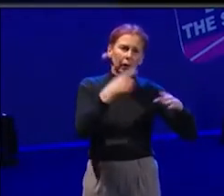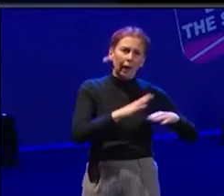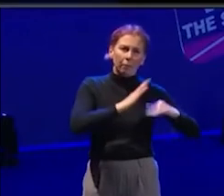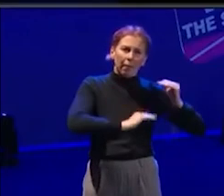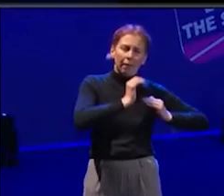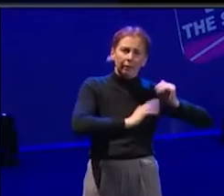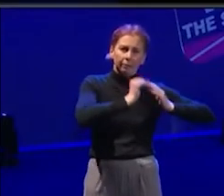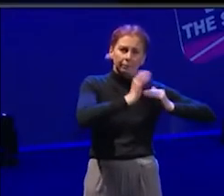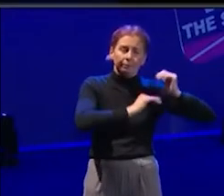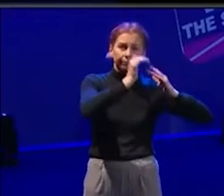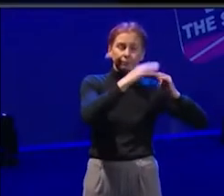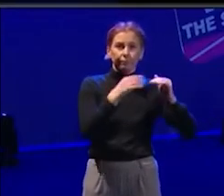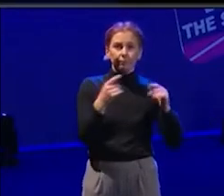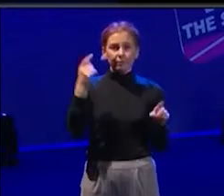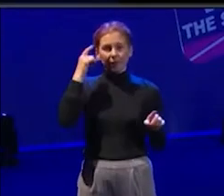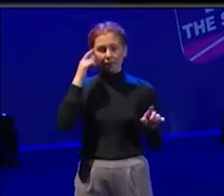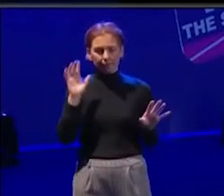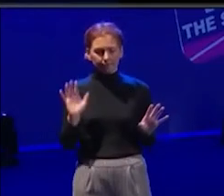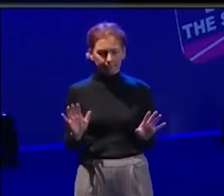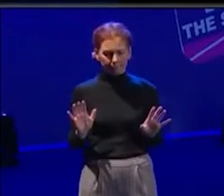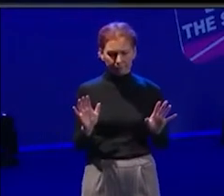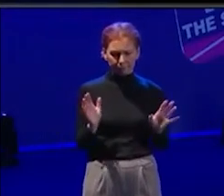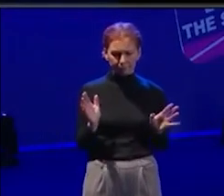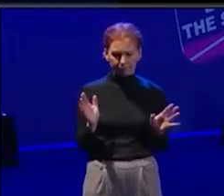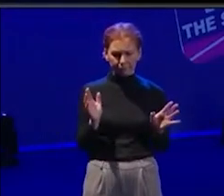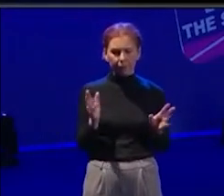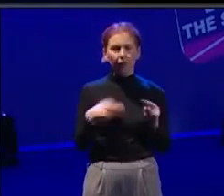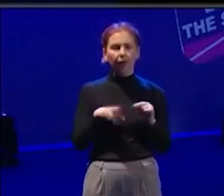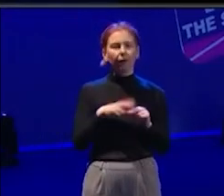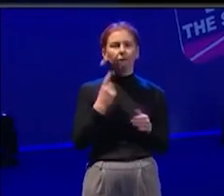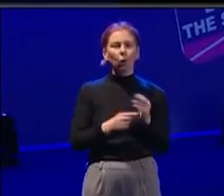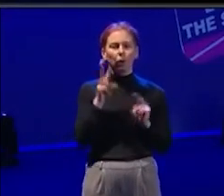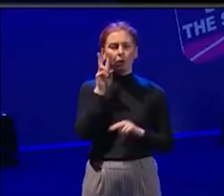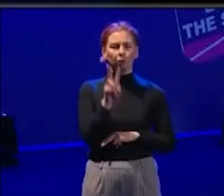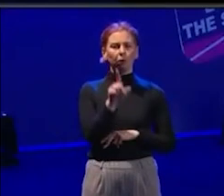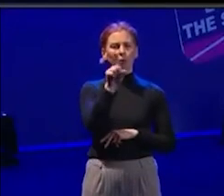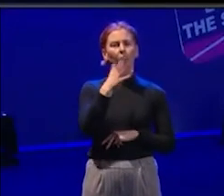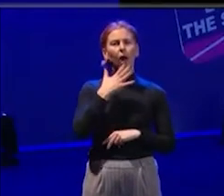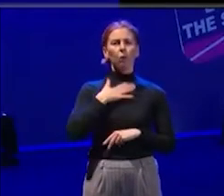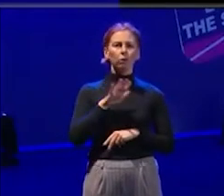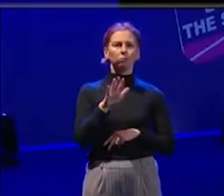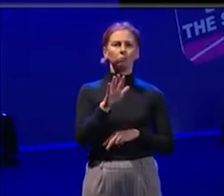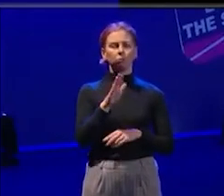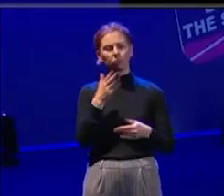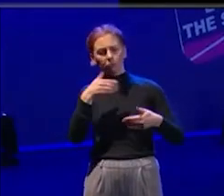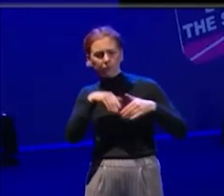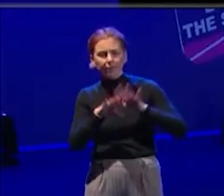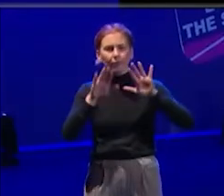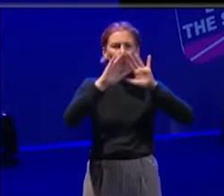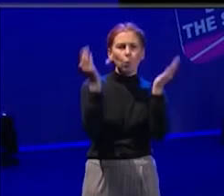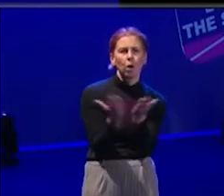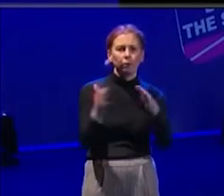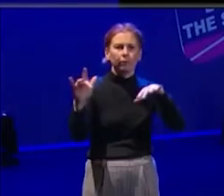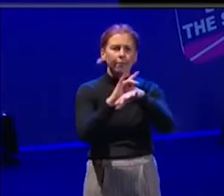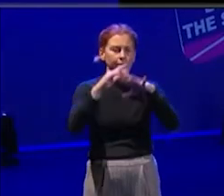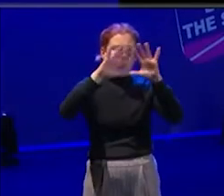you view it from a place of, um, I just want to go out into the world, and I just want to get paid for the, for the creative work that I